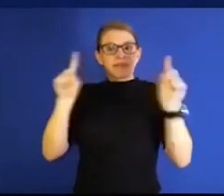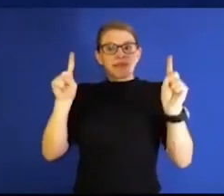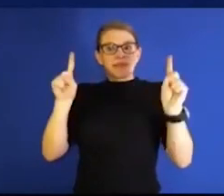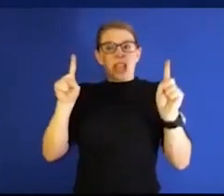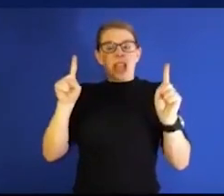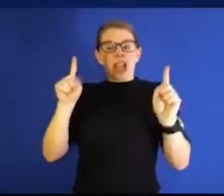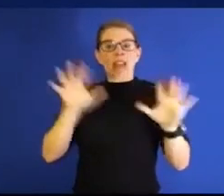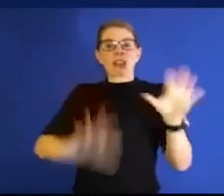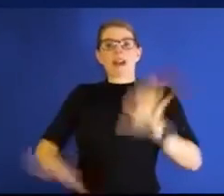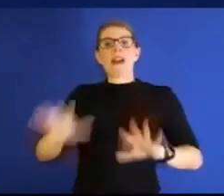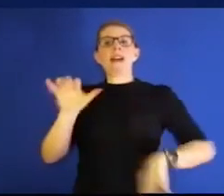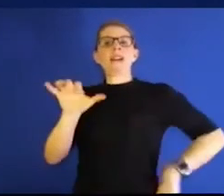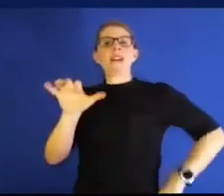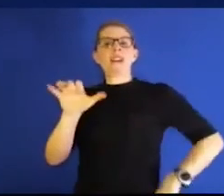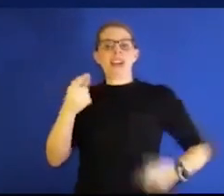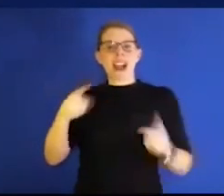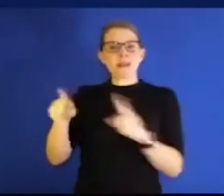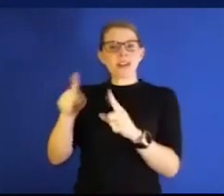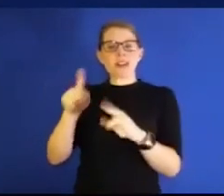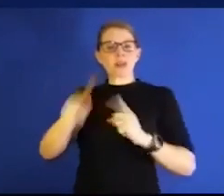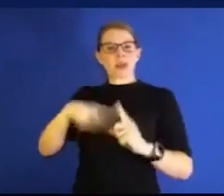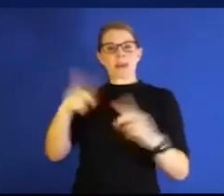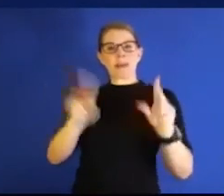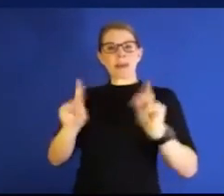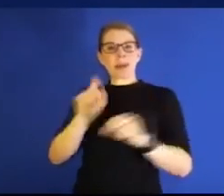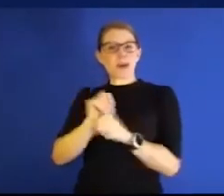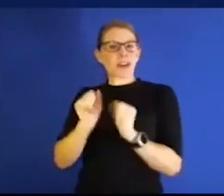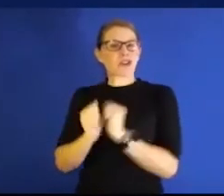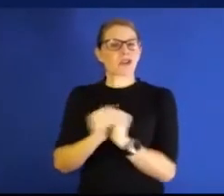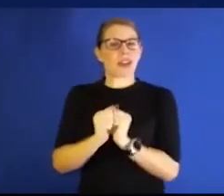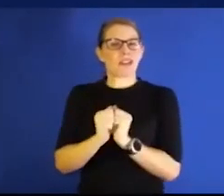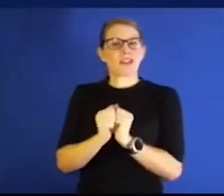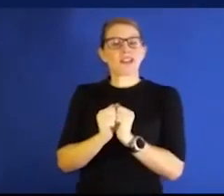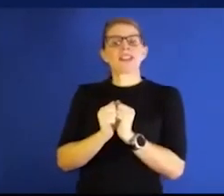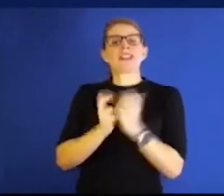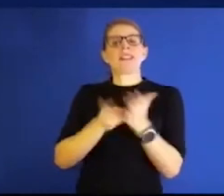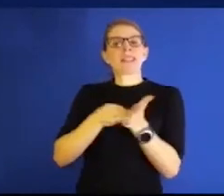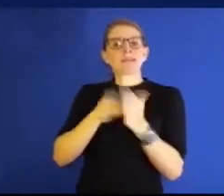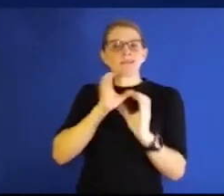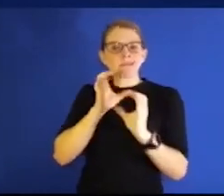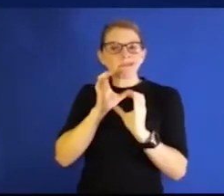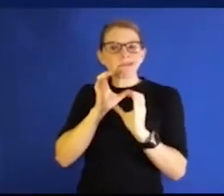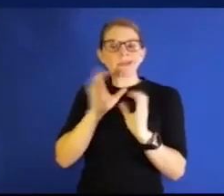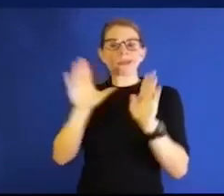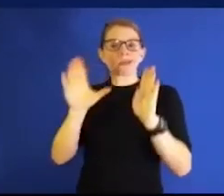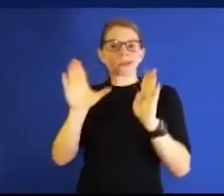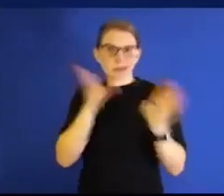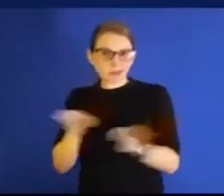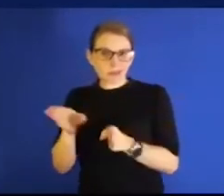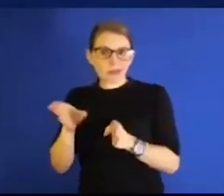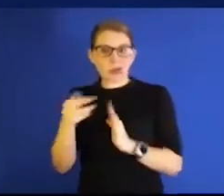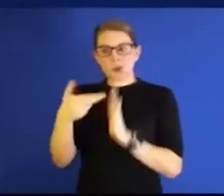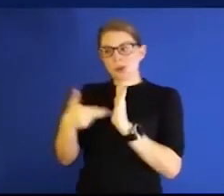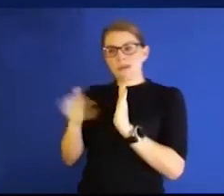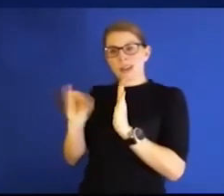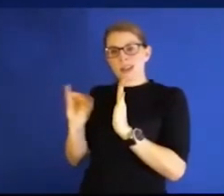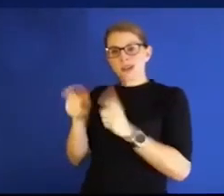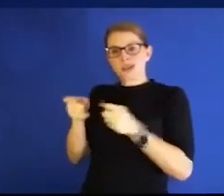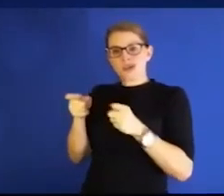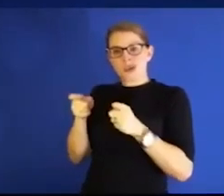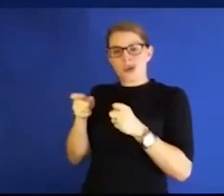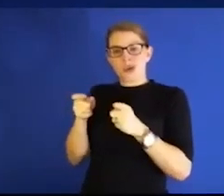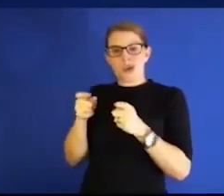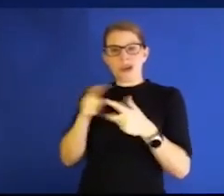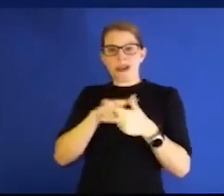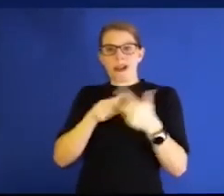wow, that's what happens when people really work together. Honest conversations, great planning, the rules of infection control, and suddenly things work